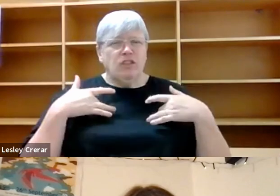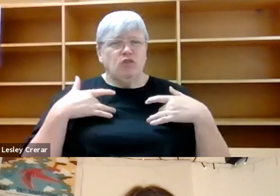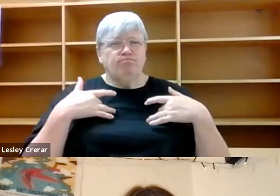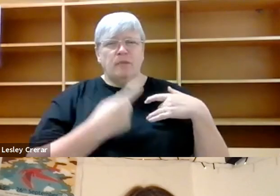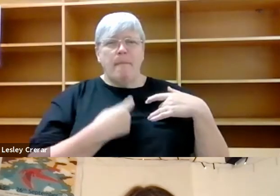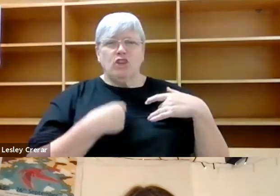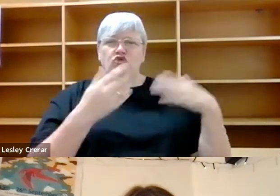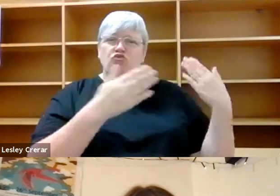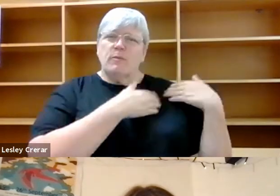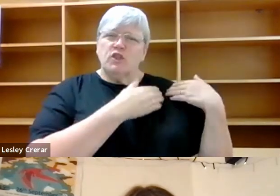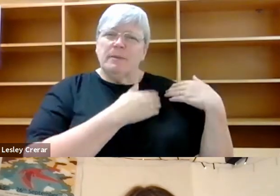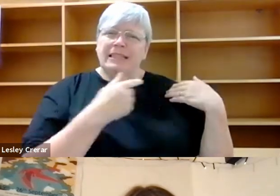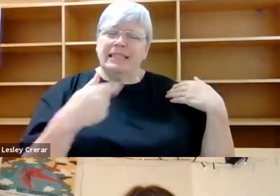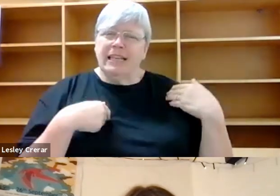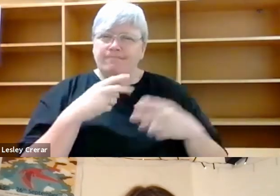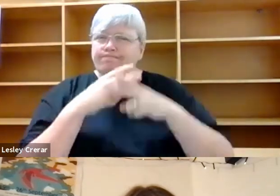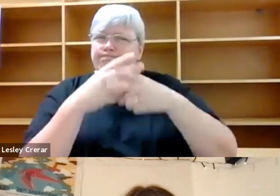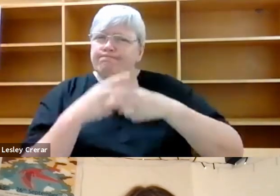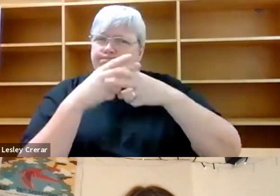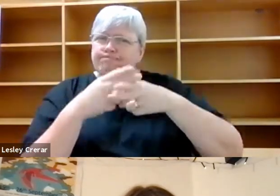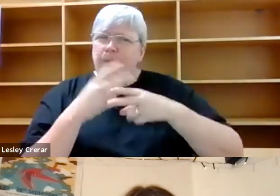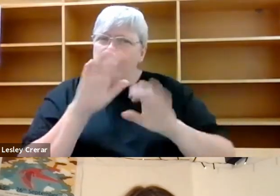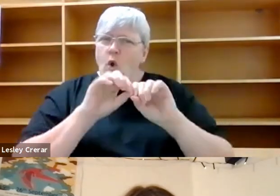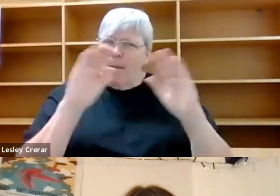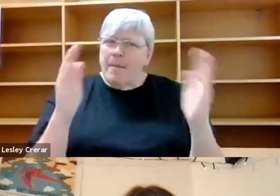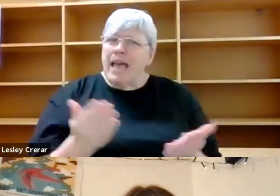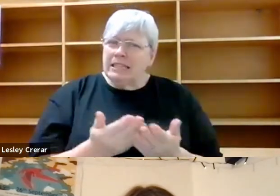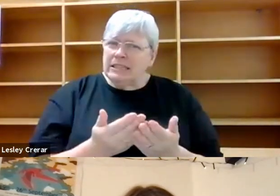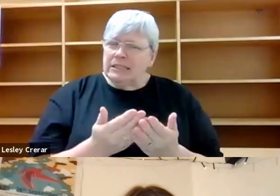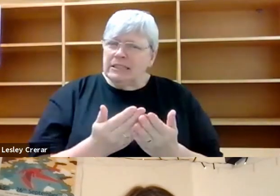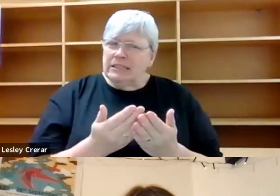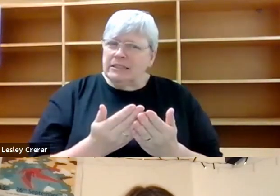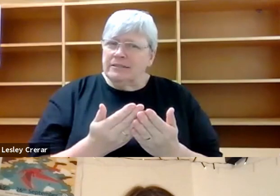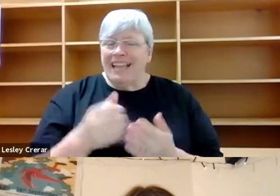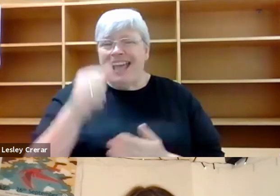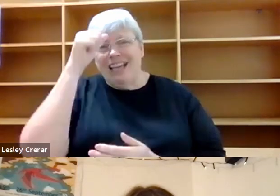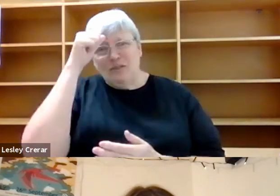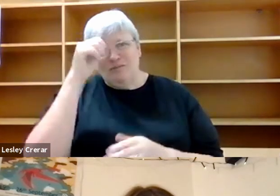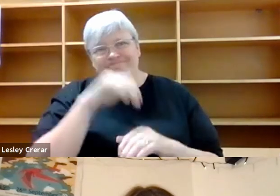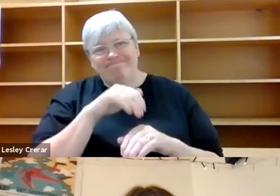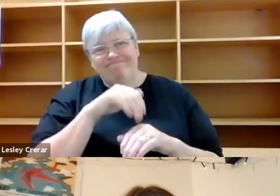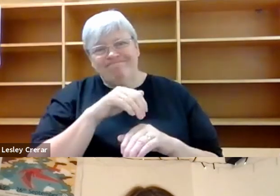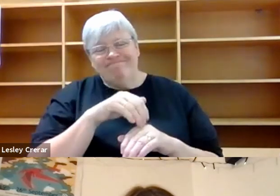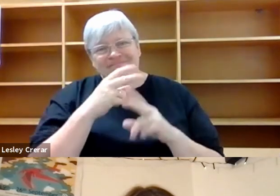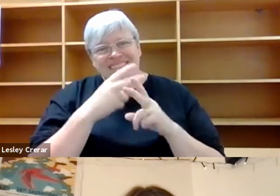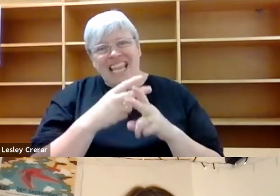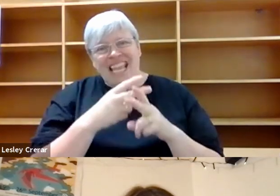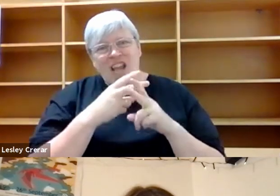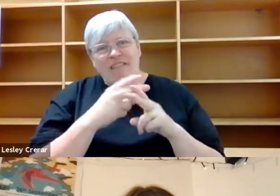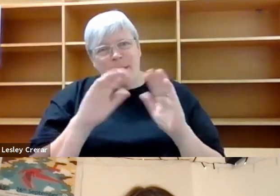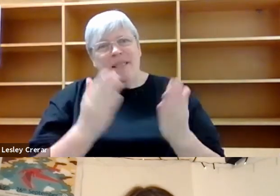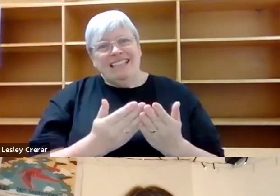planet at their heart. But I'm also extremely aware of the troubled nature of caring for the planet